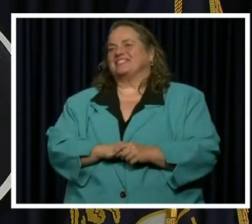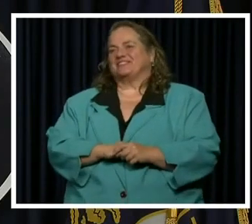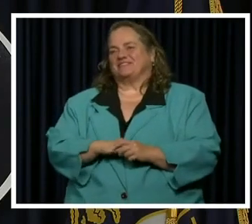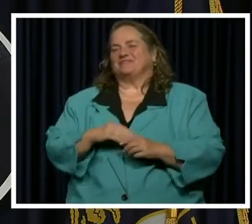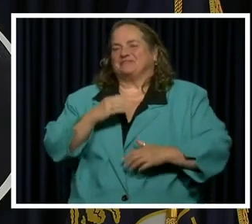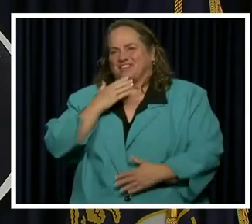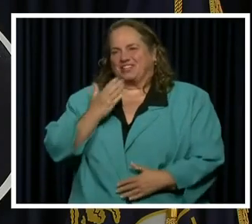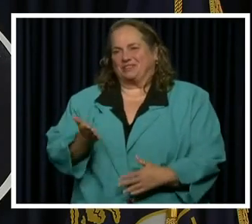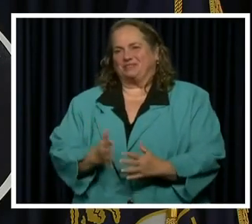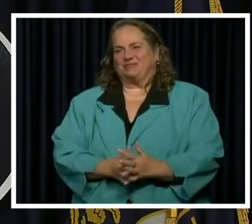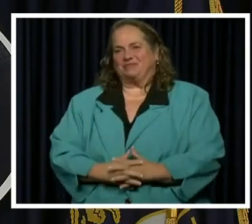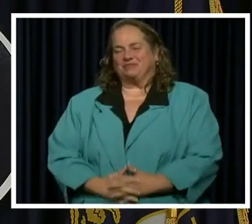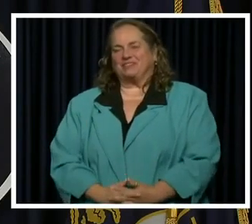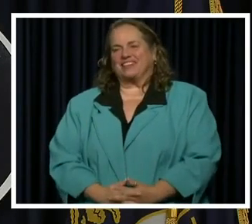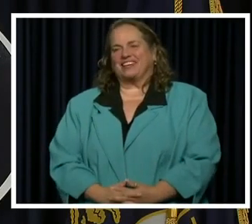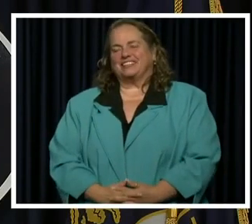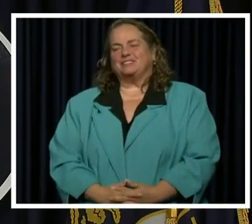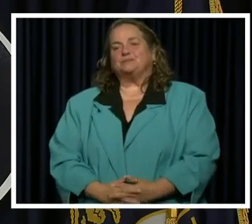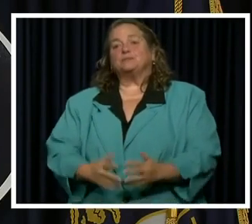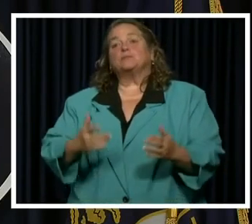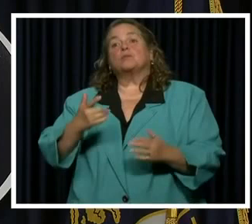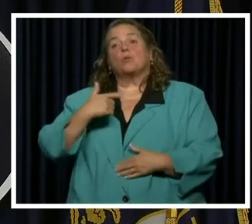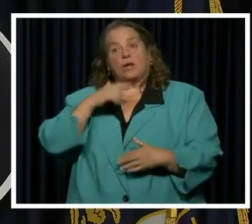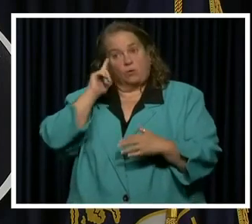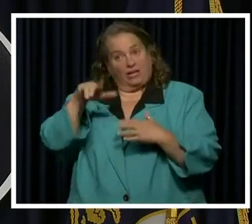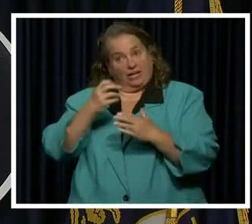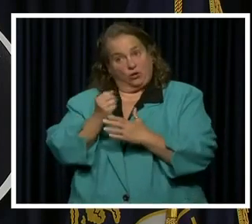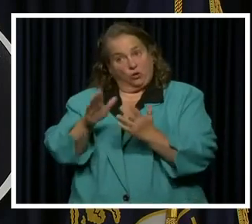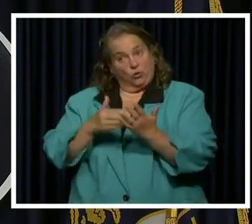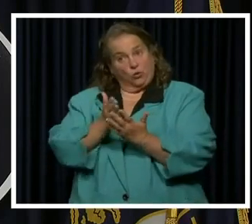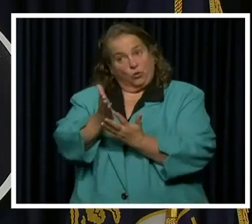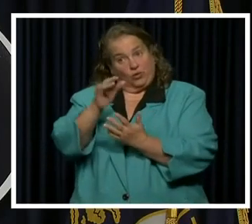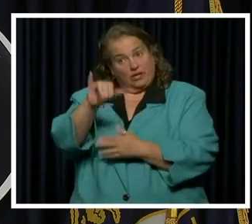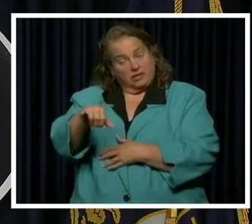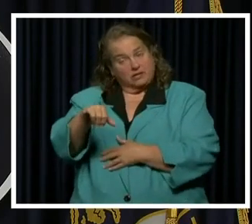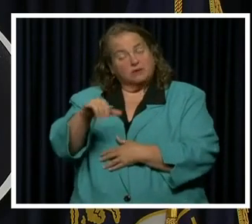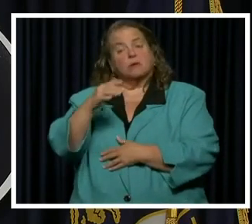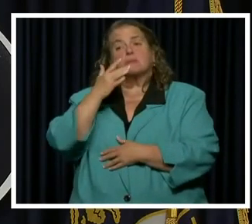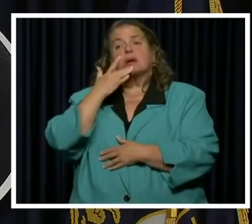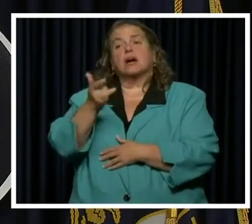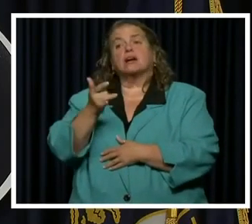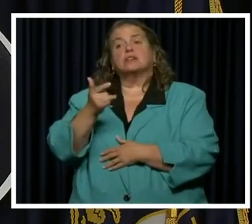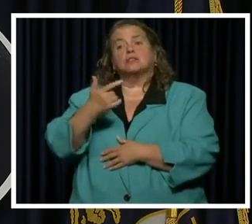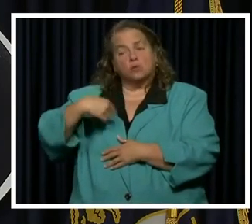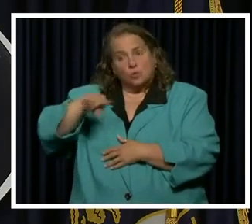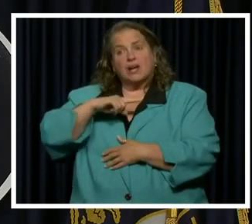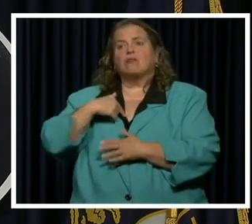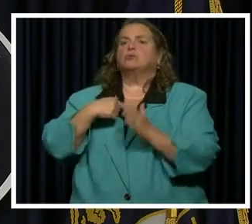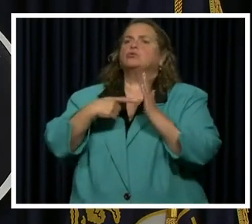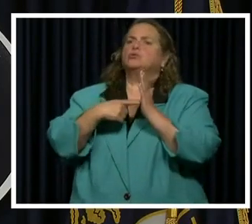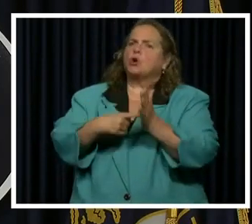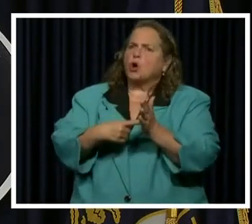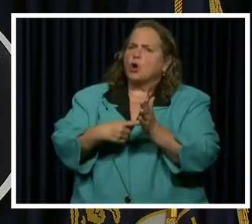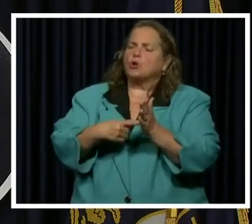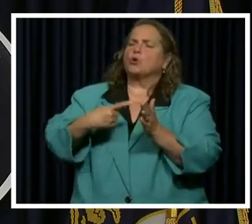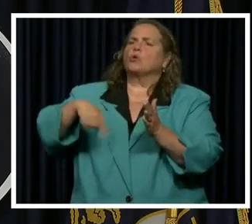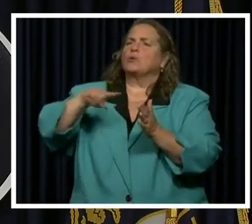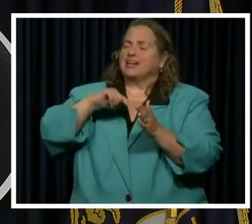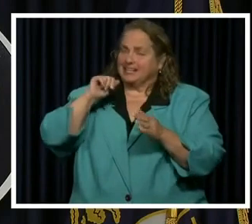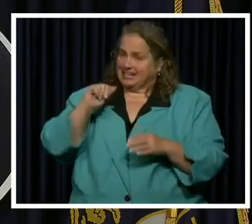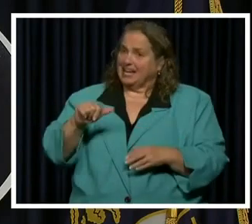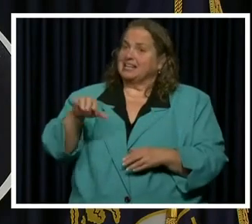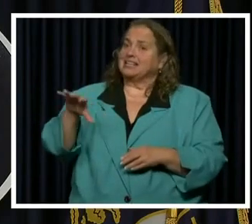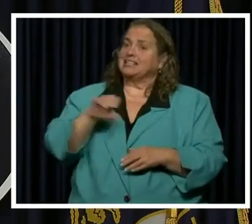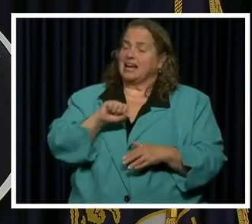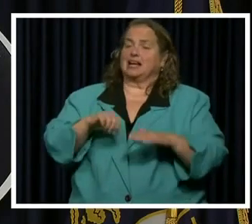about that. We're going to get through this because we have shown that we can take